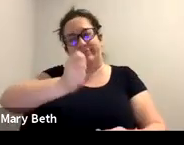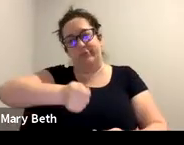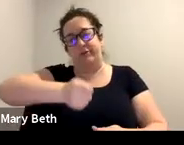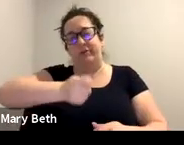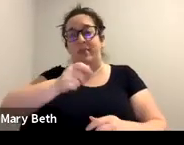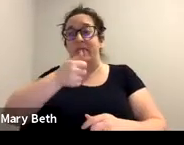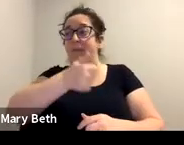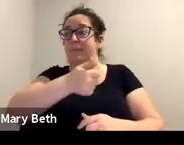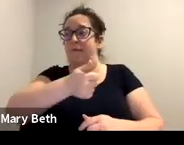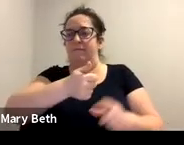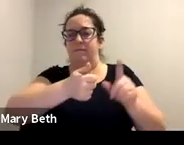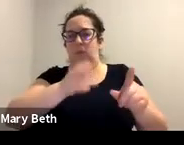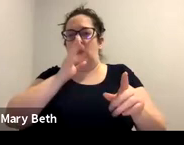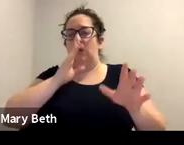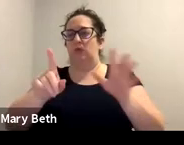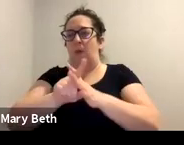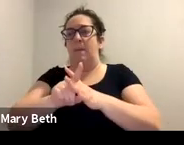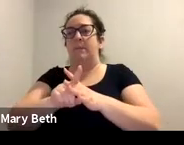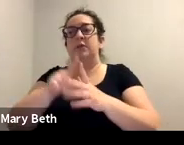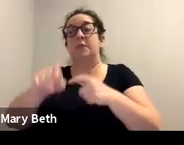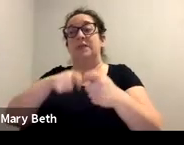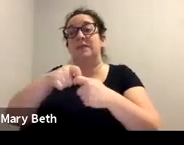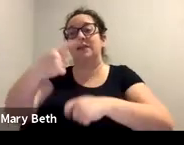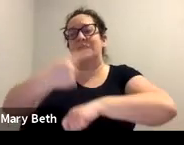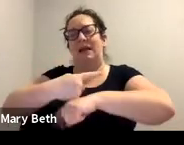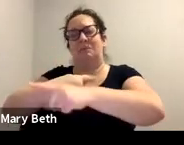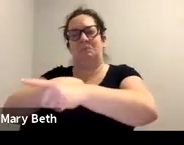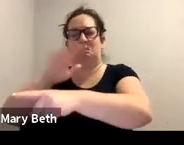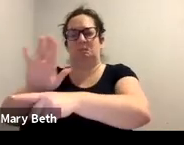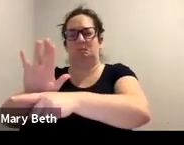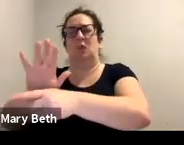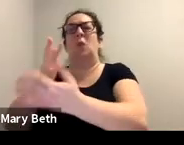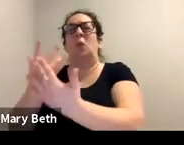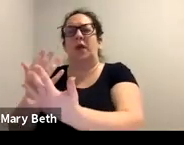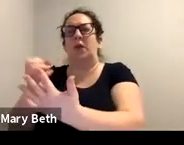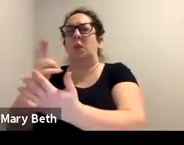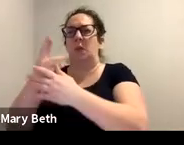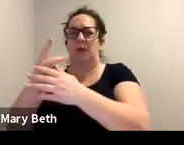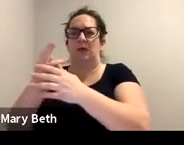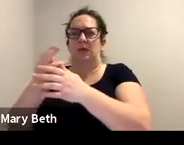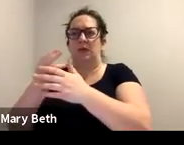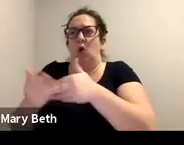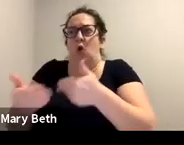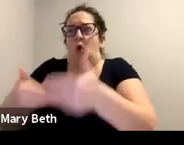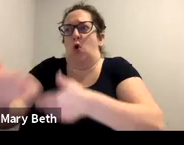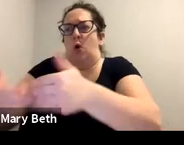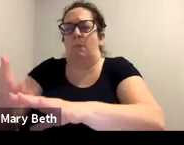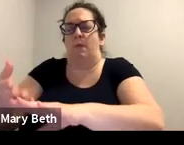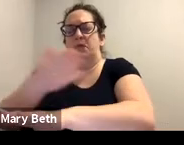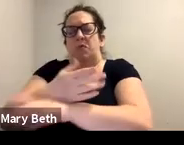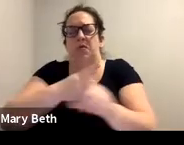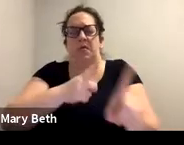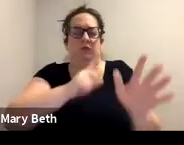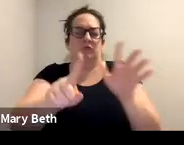observed, um, yourself is okay to share. Um, fact sheets, resources, common sense